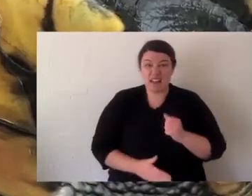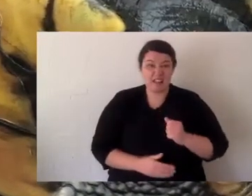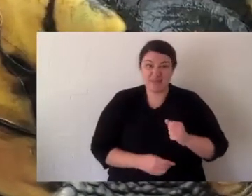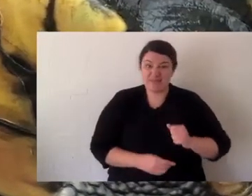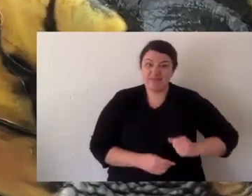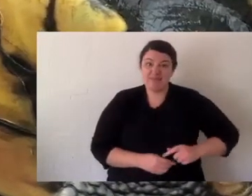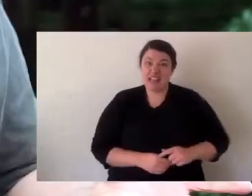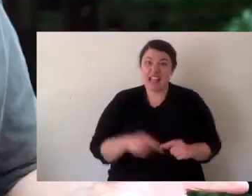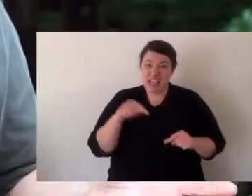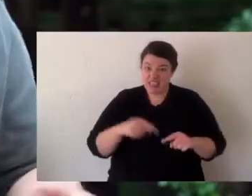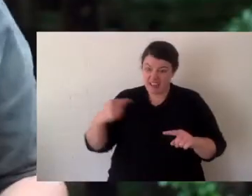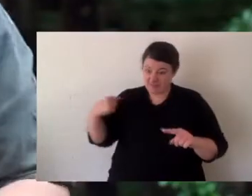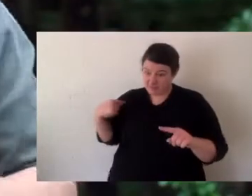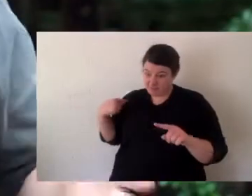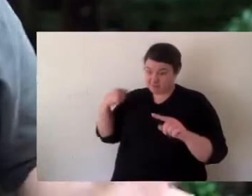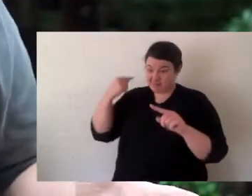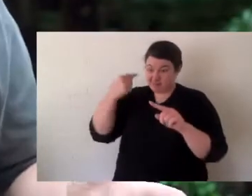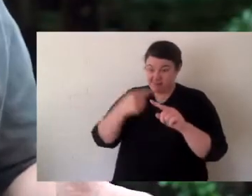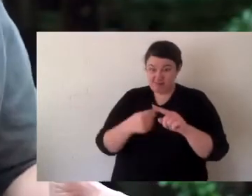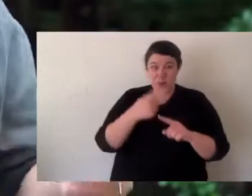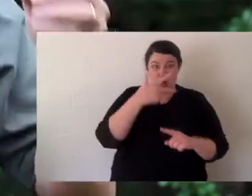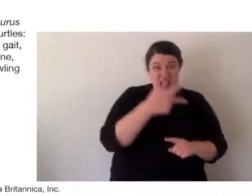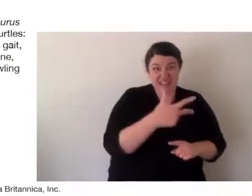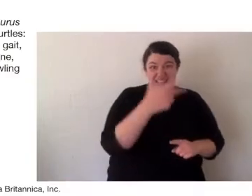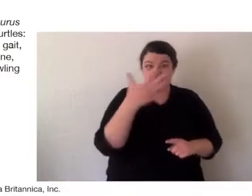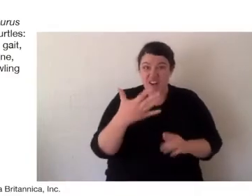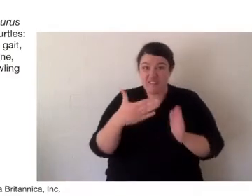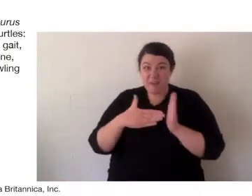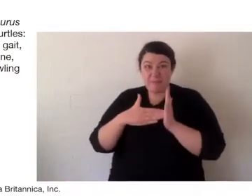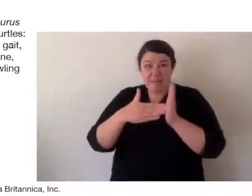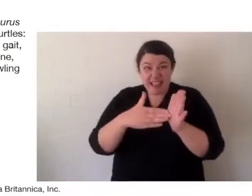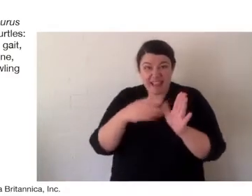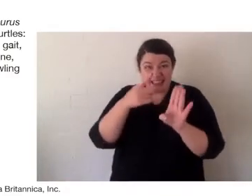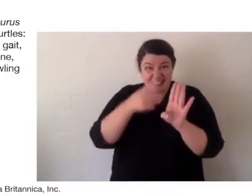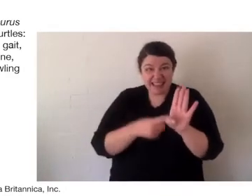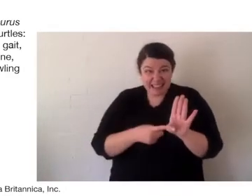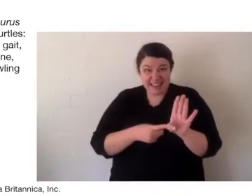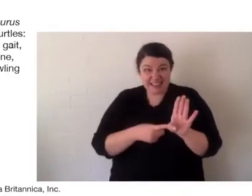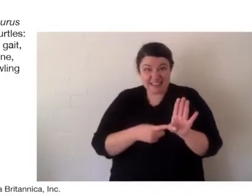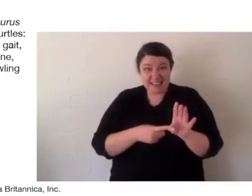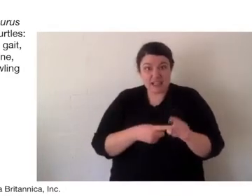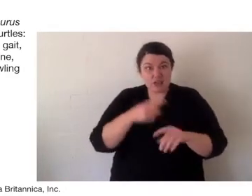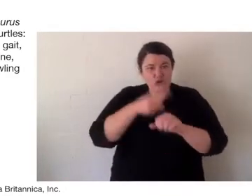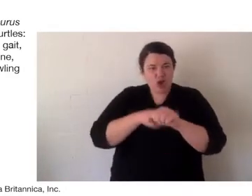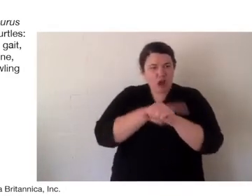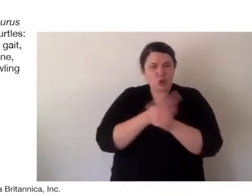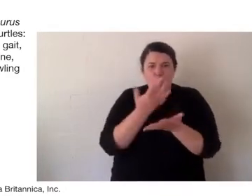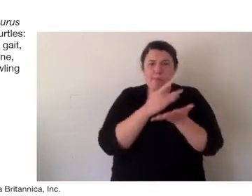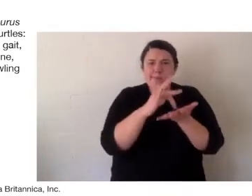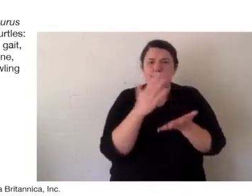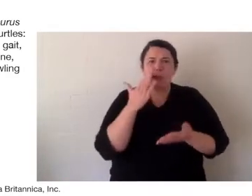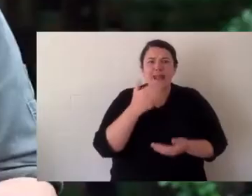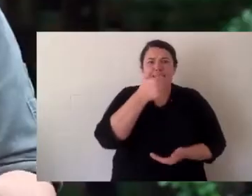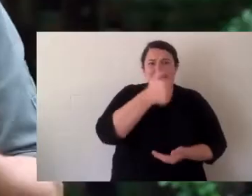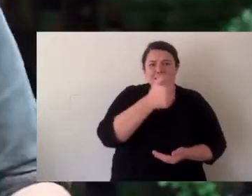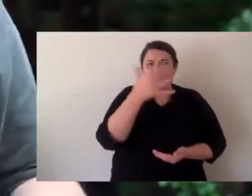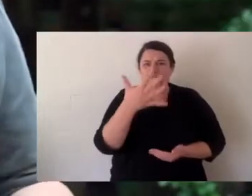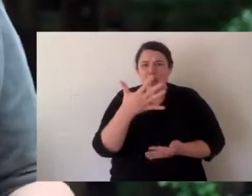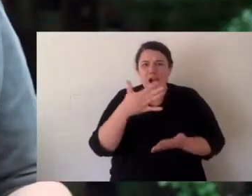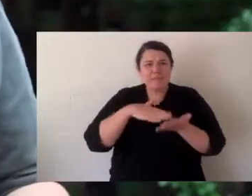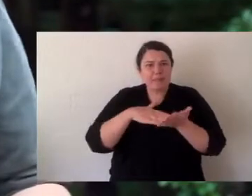disappeared and went extinct they will never be seen again and they've been on this earth for 85 million years.